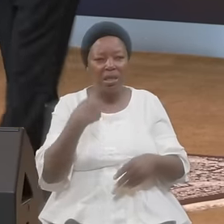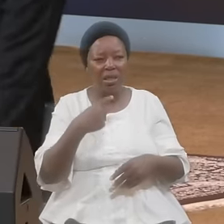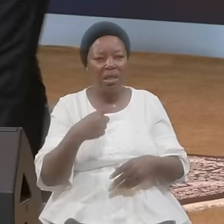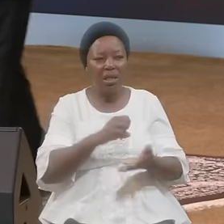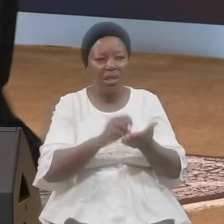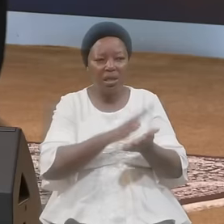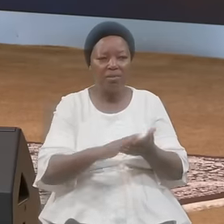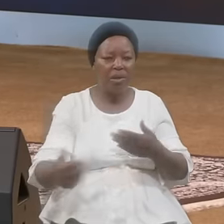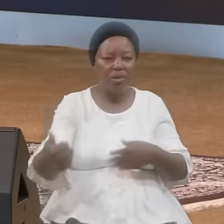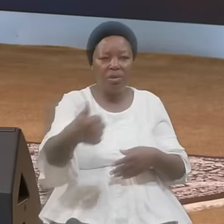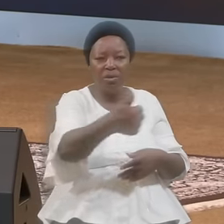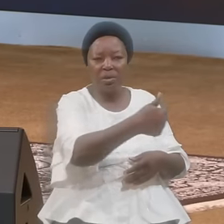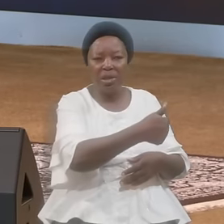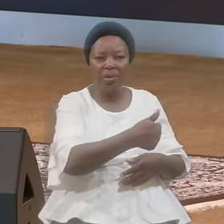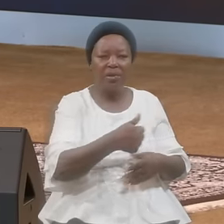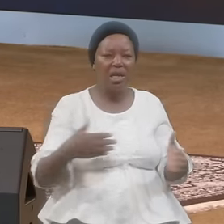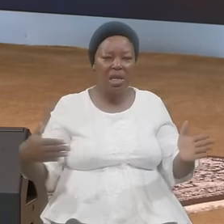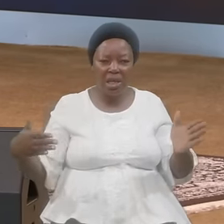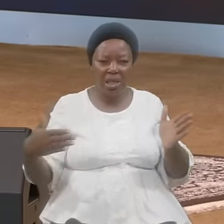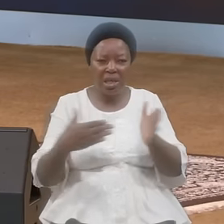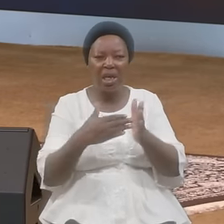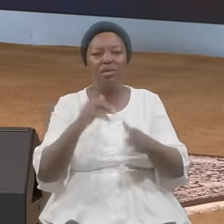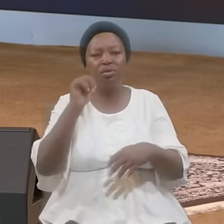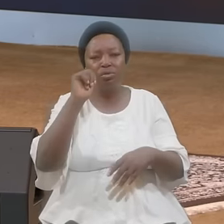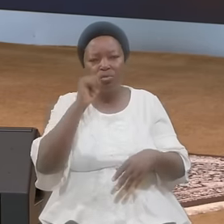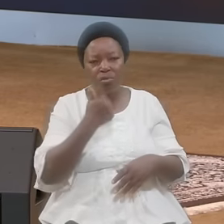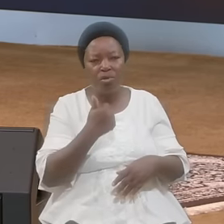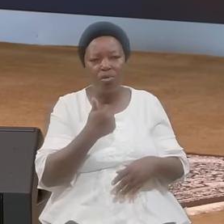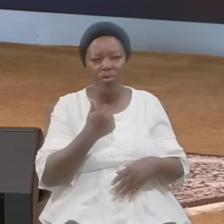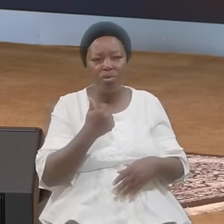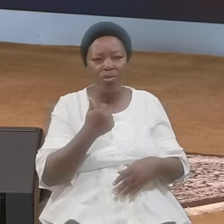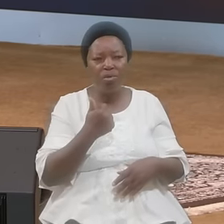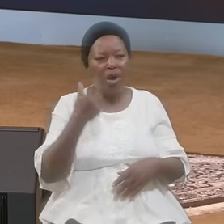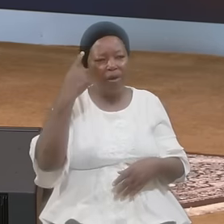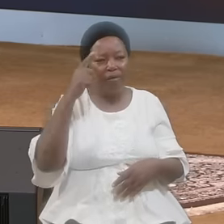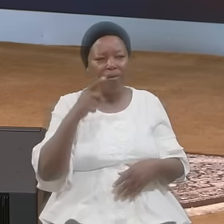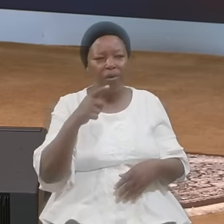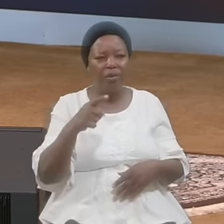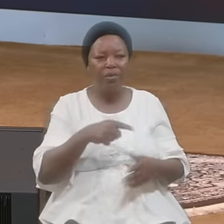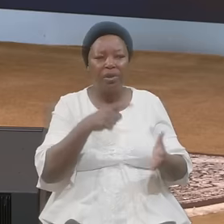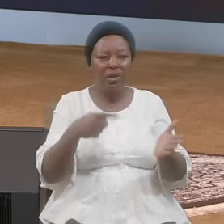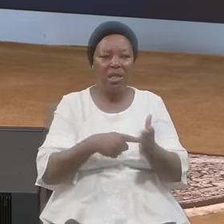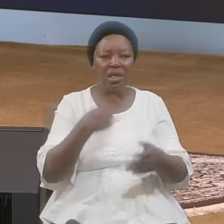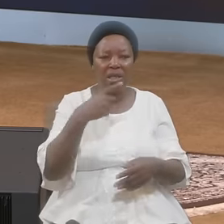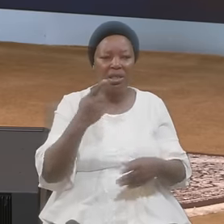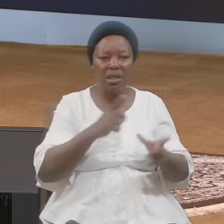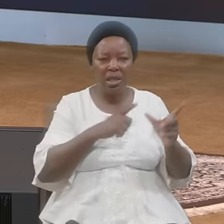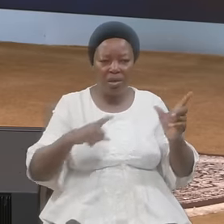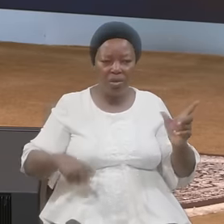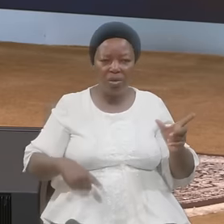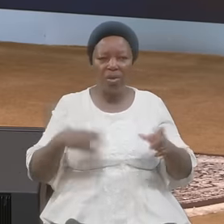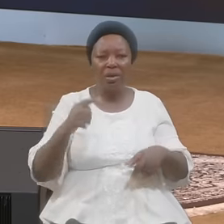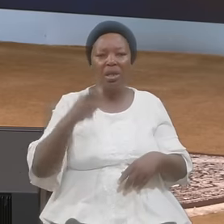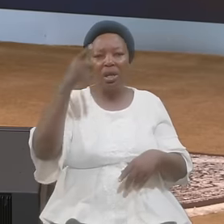Yourself Against Tomorrow For Thus Says The Lord The